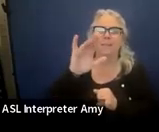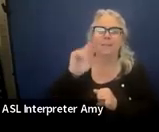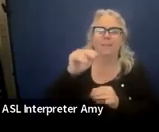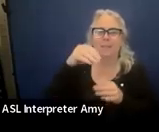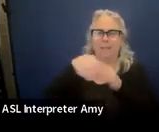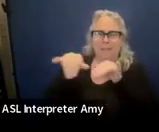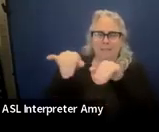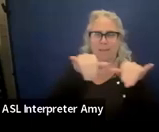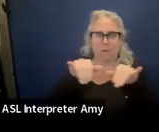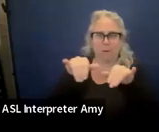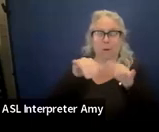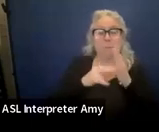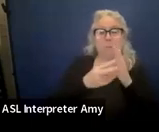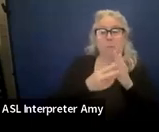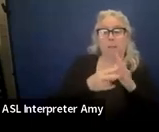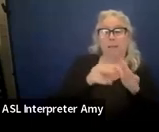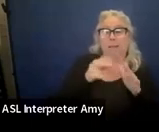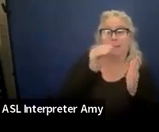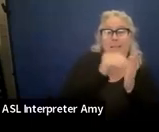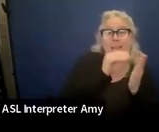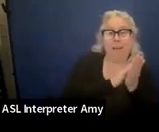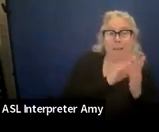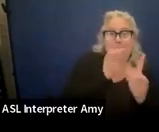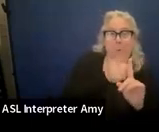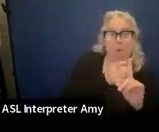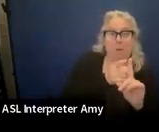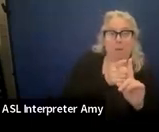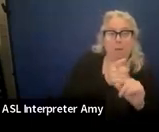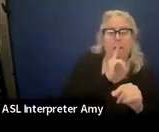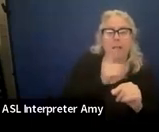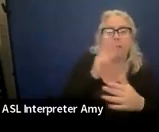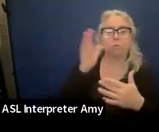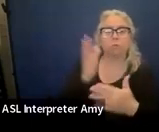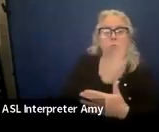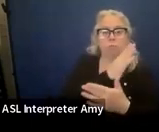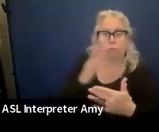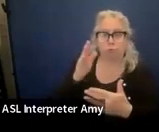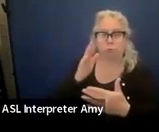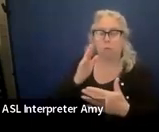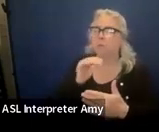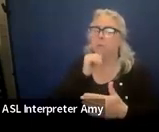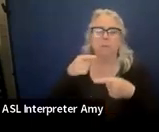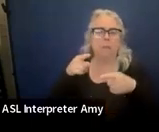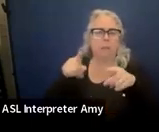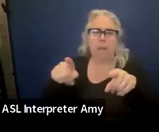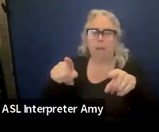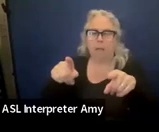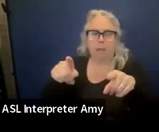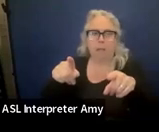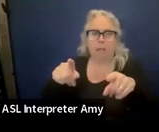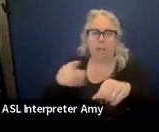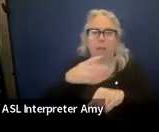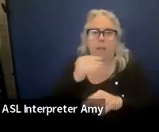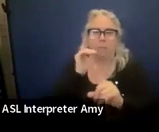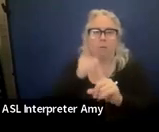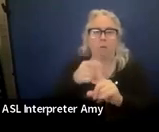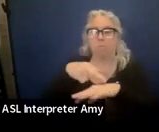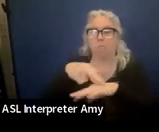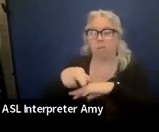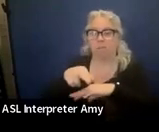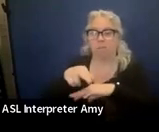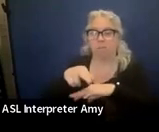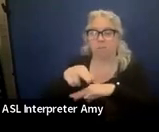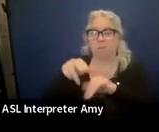So the data point is range. It doesn't align. And the goal references standard